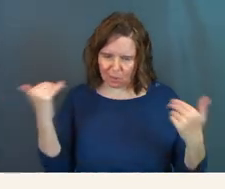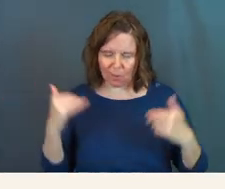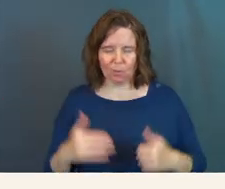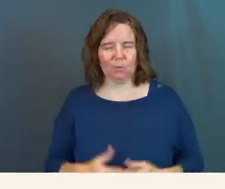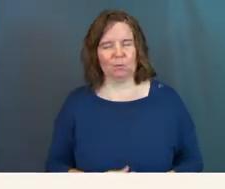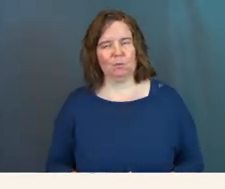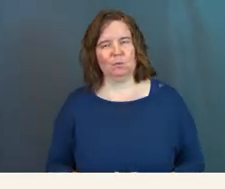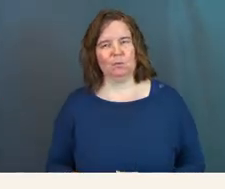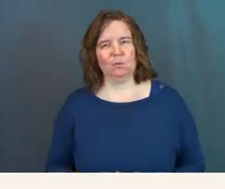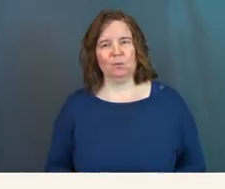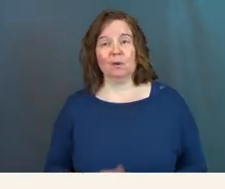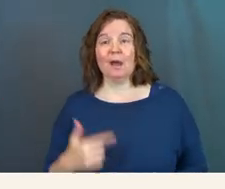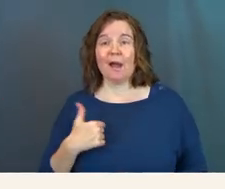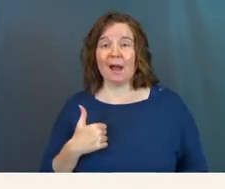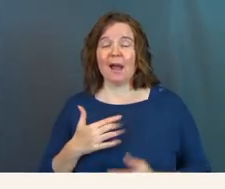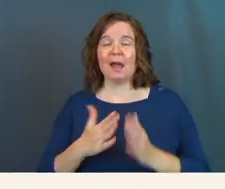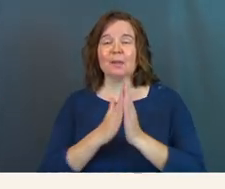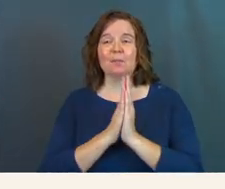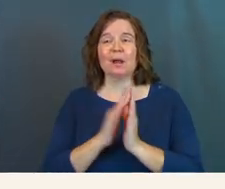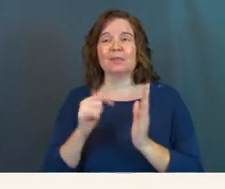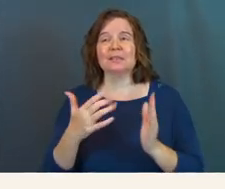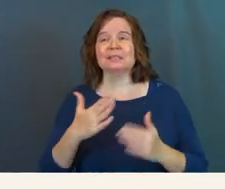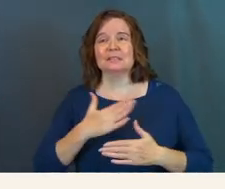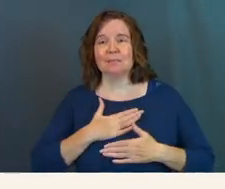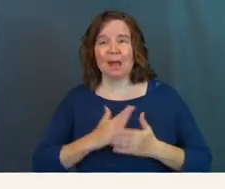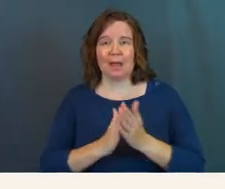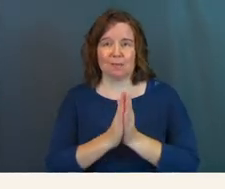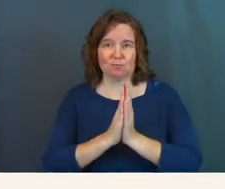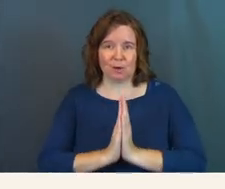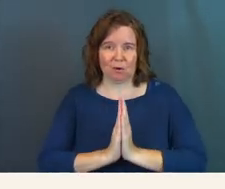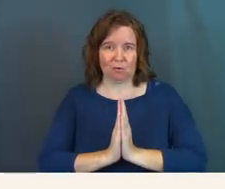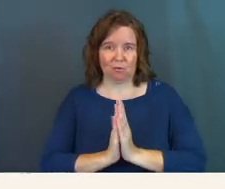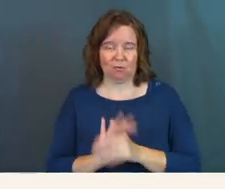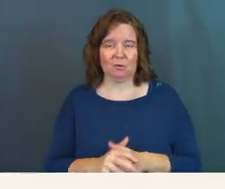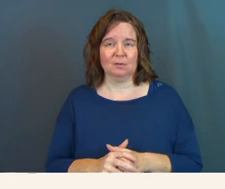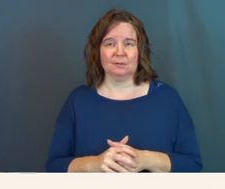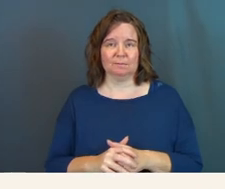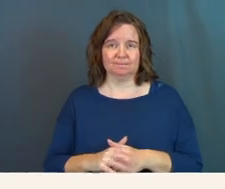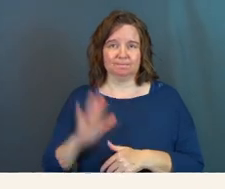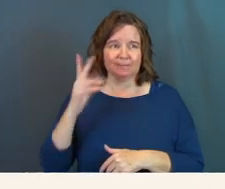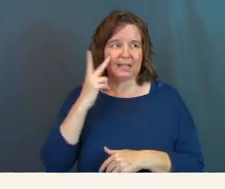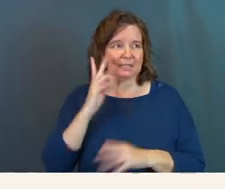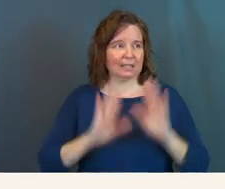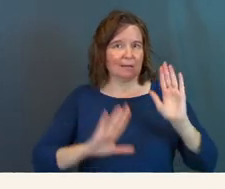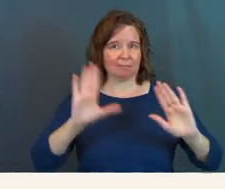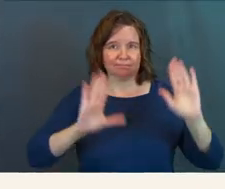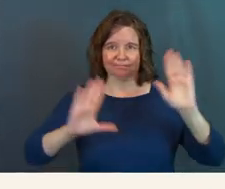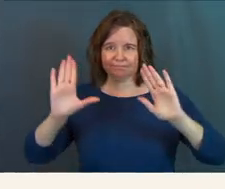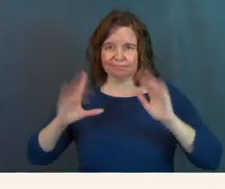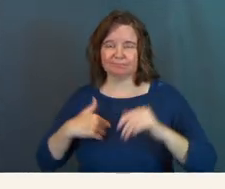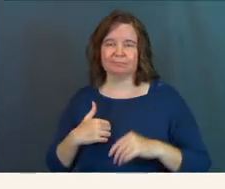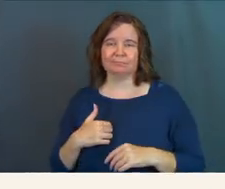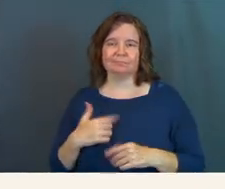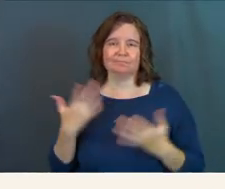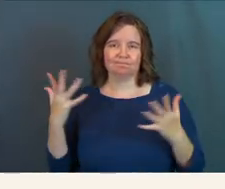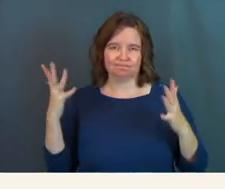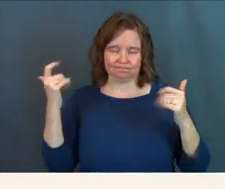go. So I am praying. This is my prayer. Hands all across this room. Praise God.